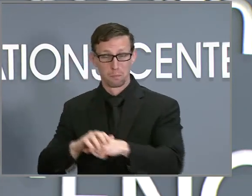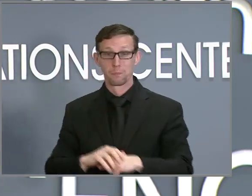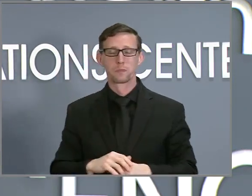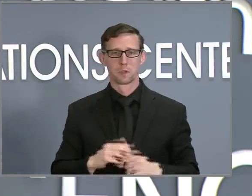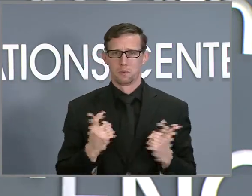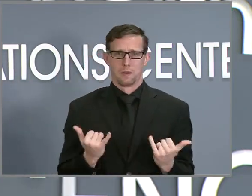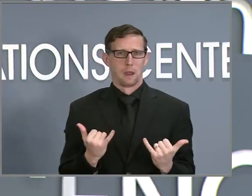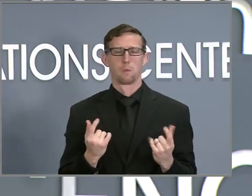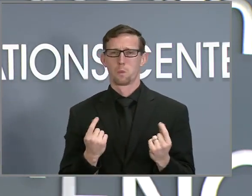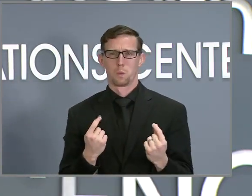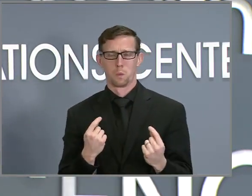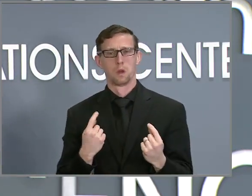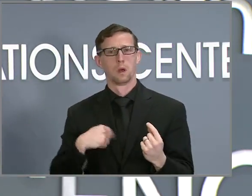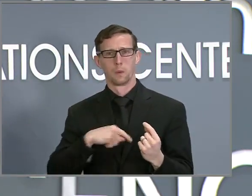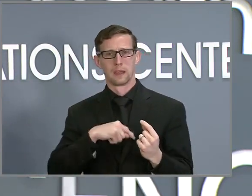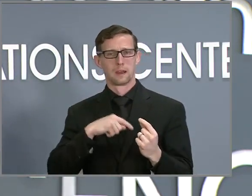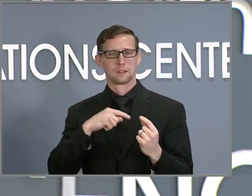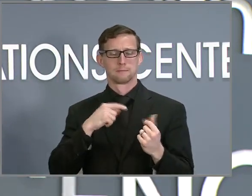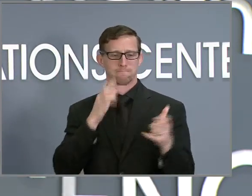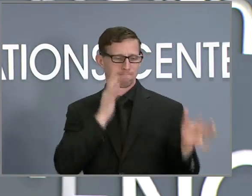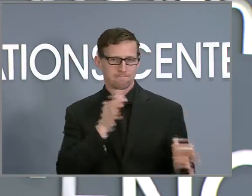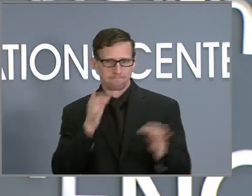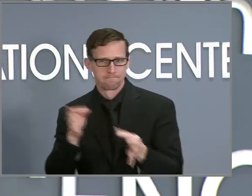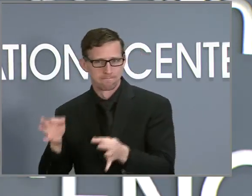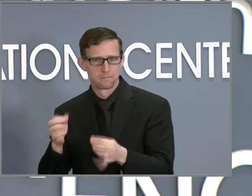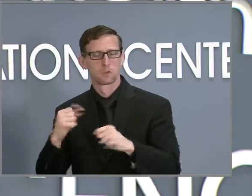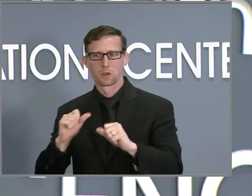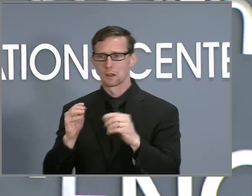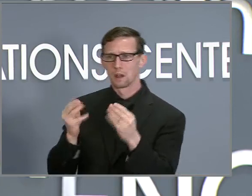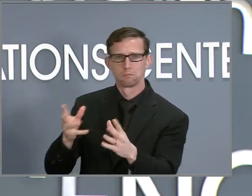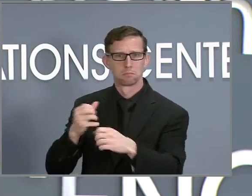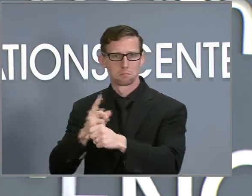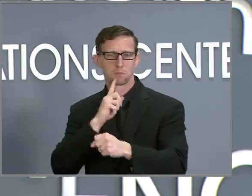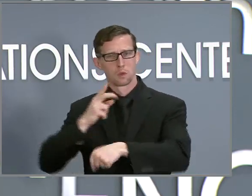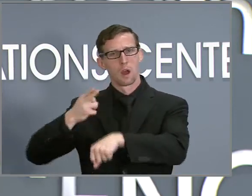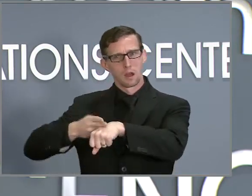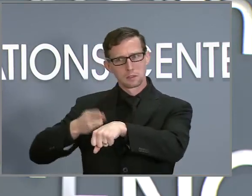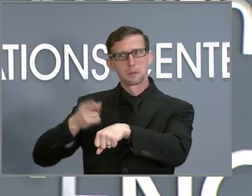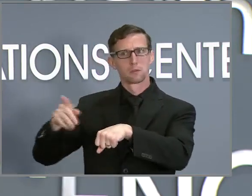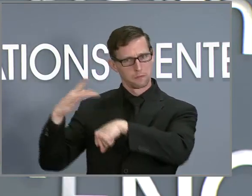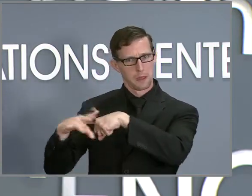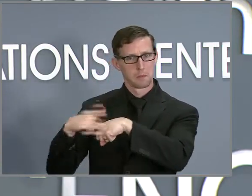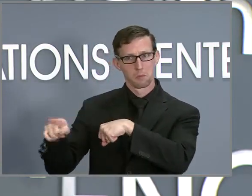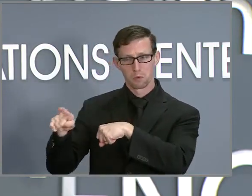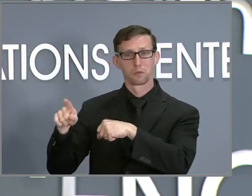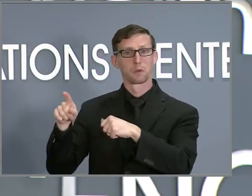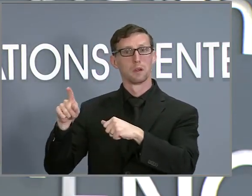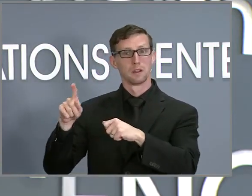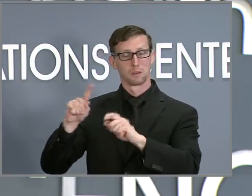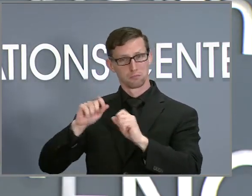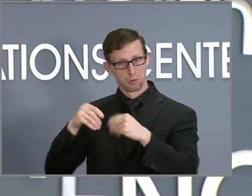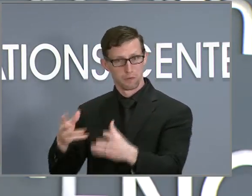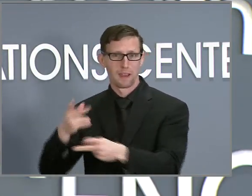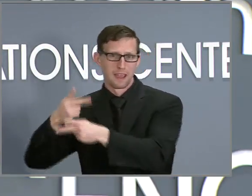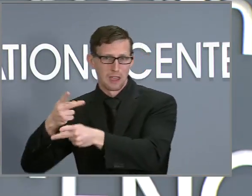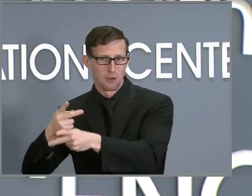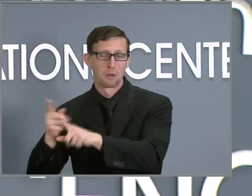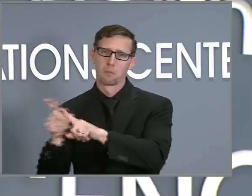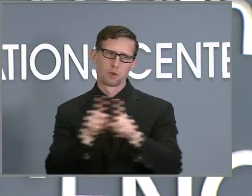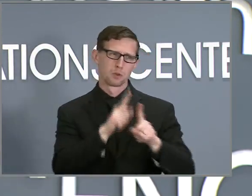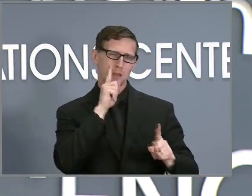on saving lives, ensuring that hospitals can provide care to people who need it and keeping kids in the classroom.